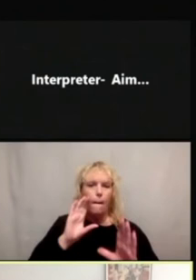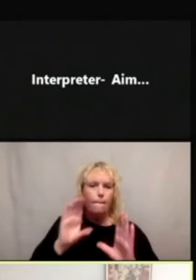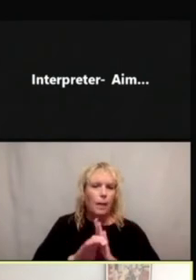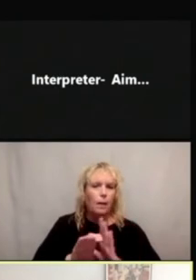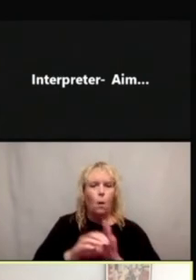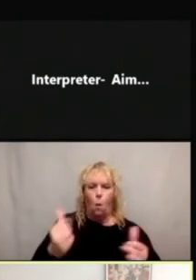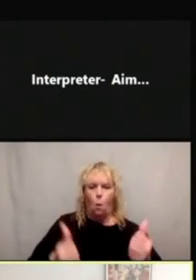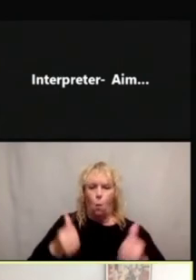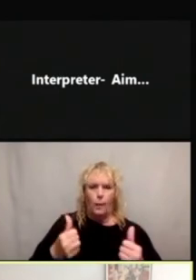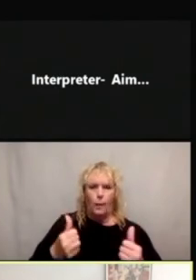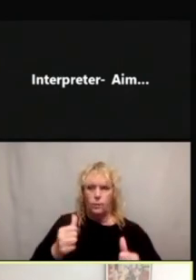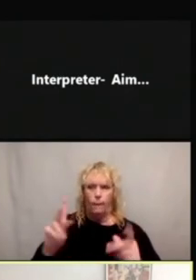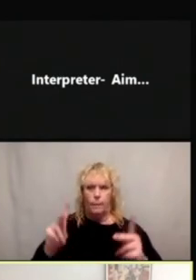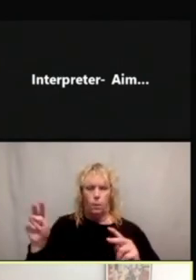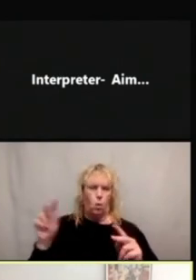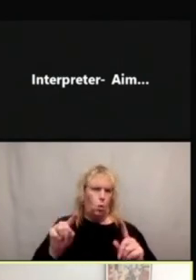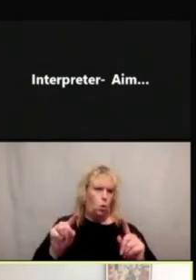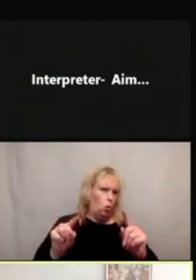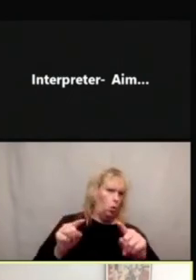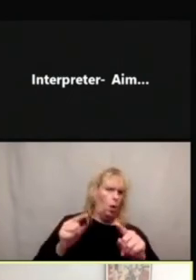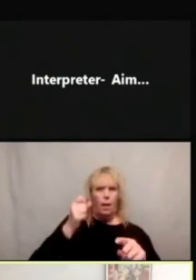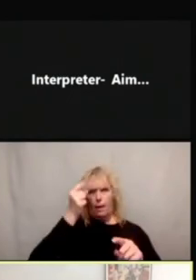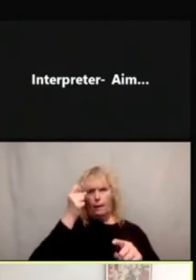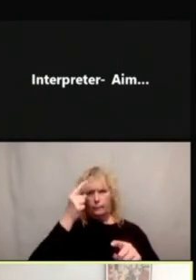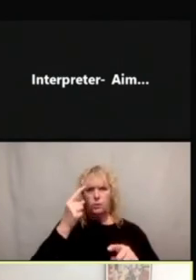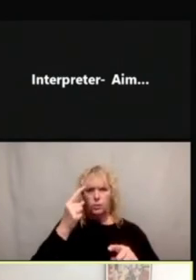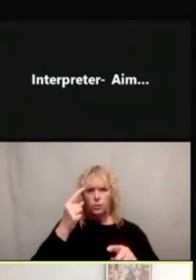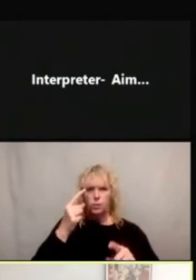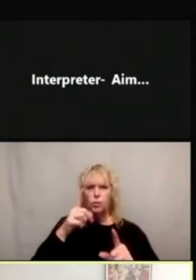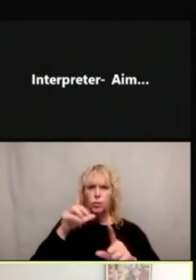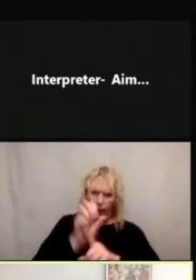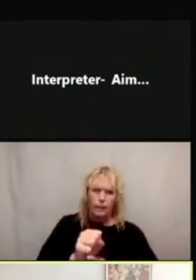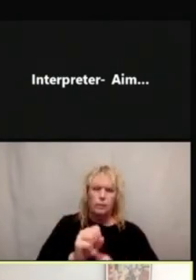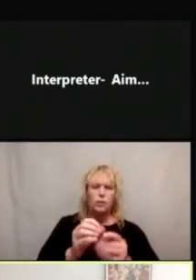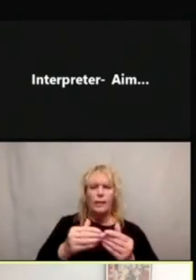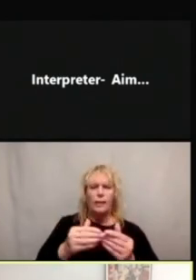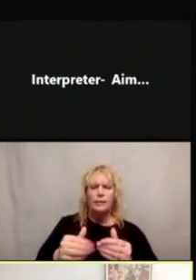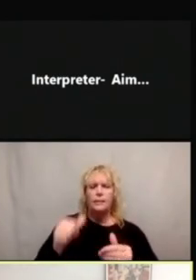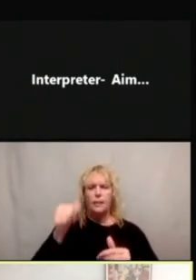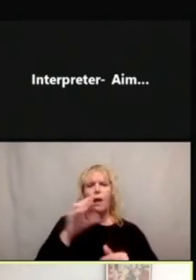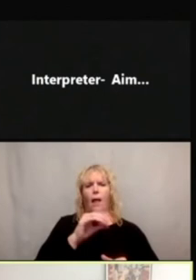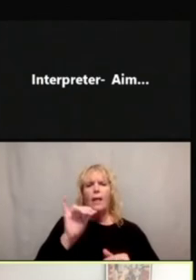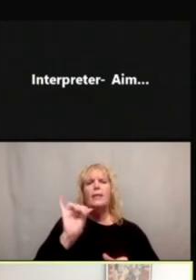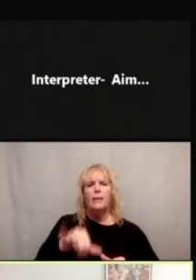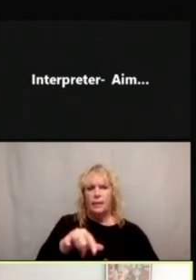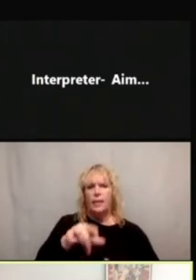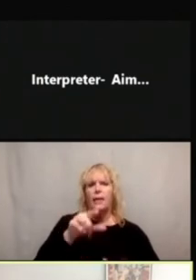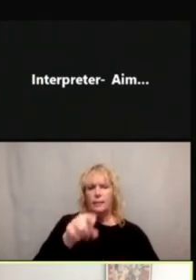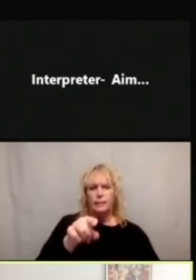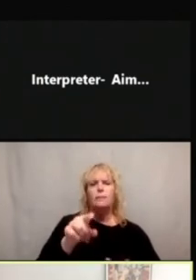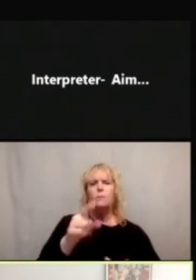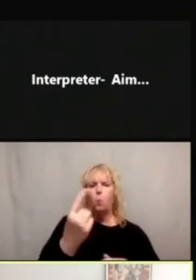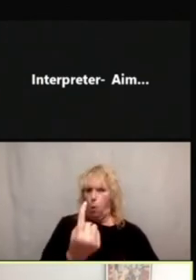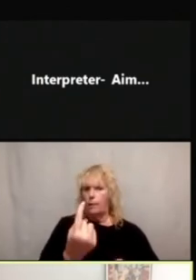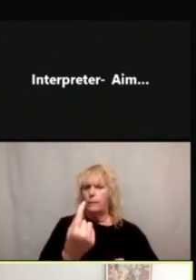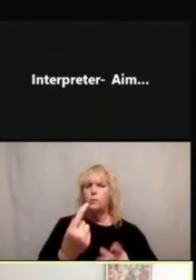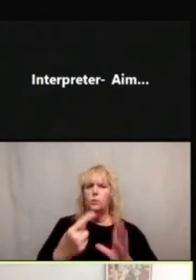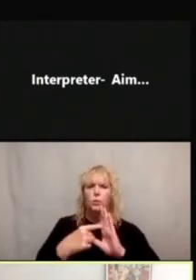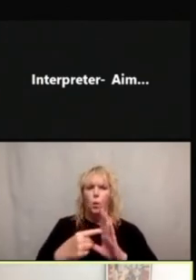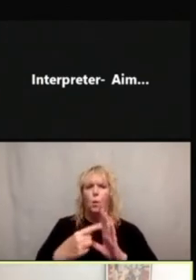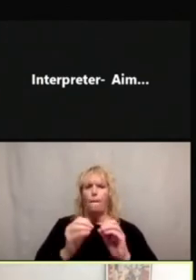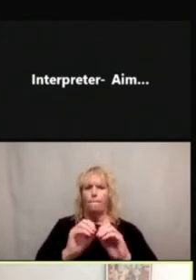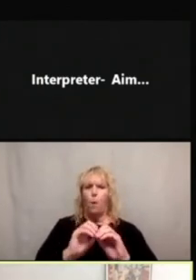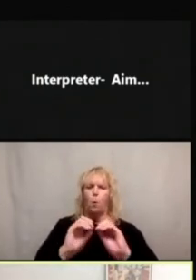resonated with people, which one people were able to identify more easily. And this is the one that resonated. It was showing a more